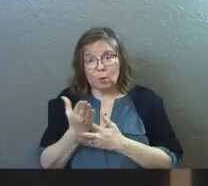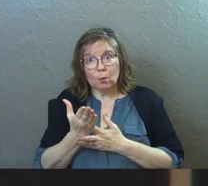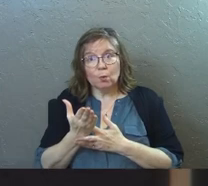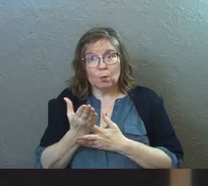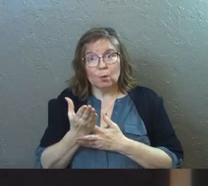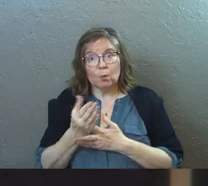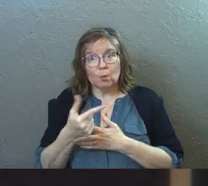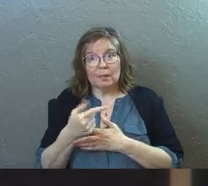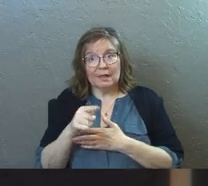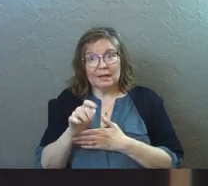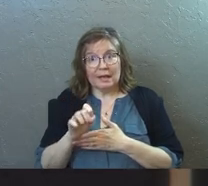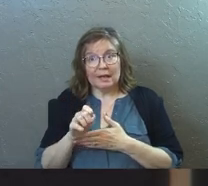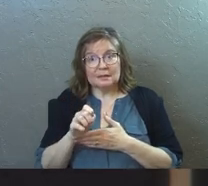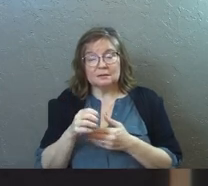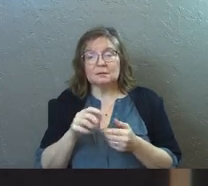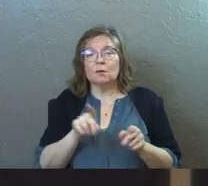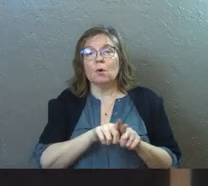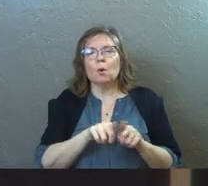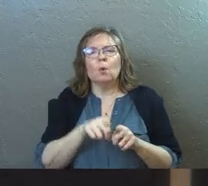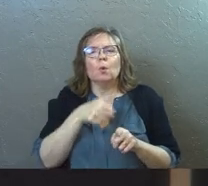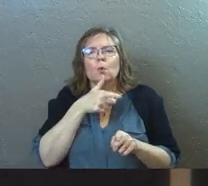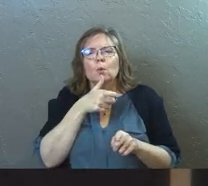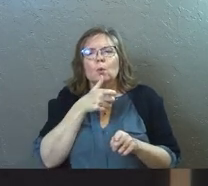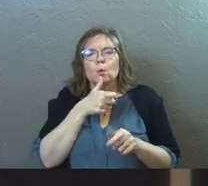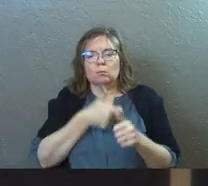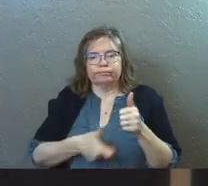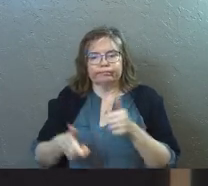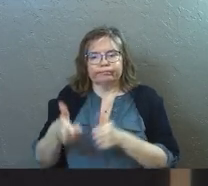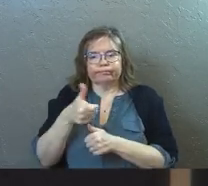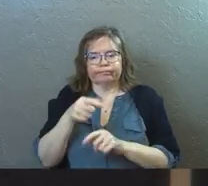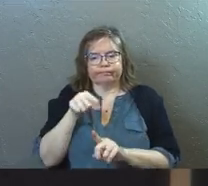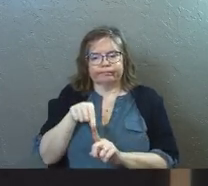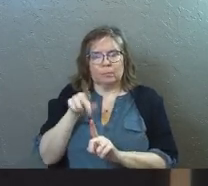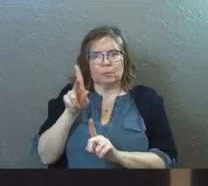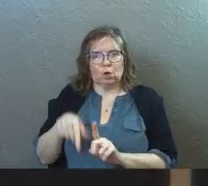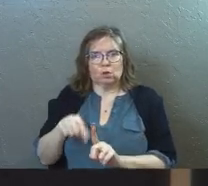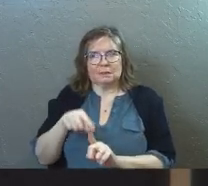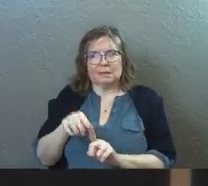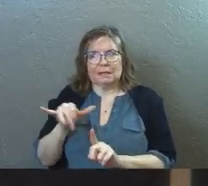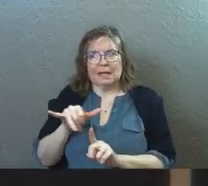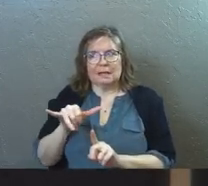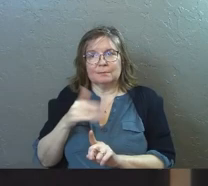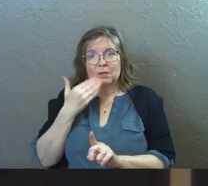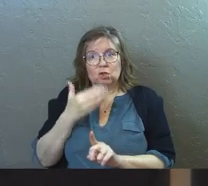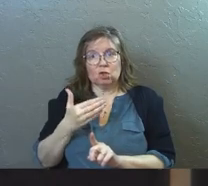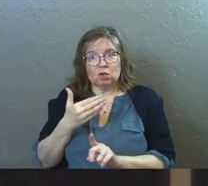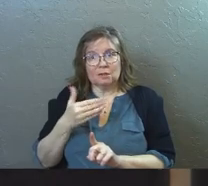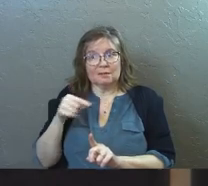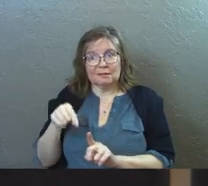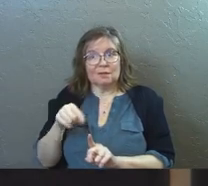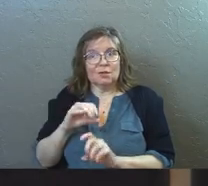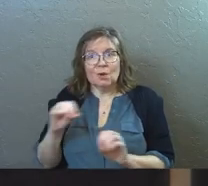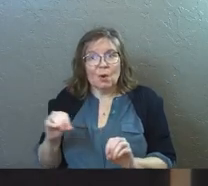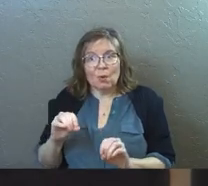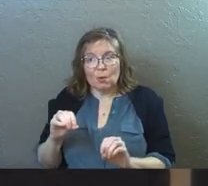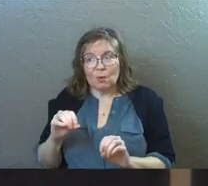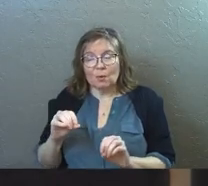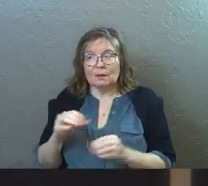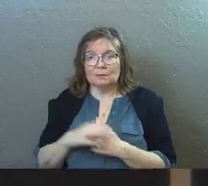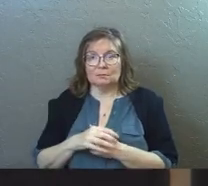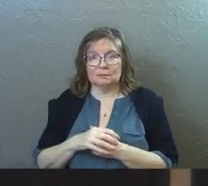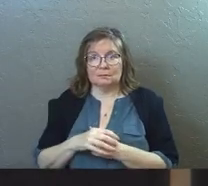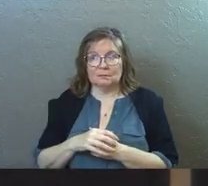the gate. And also who are holding them accountable as being good referees? No one is.